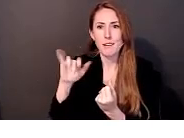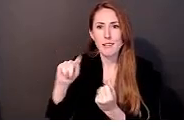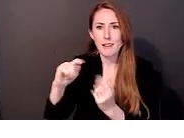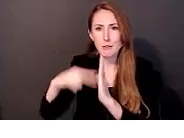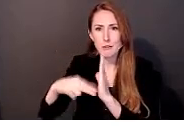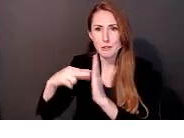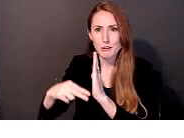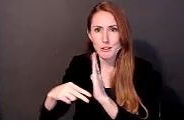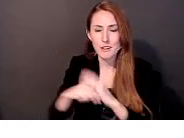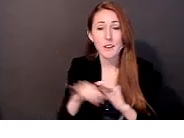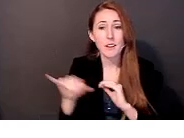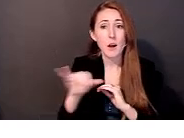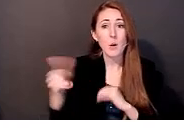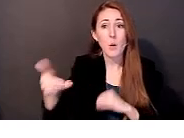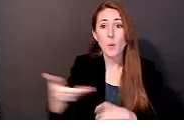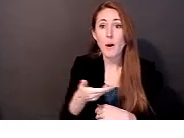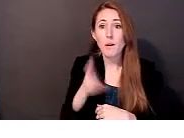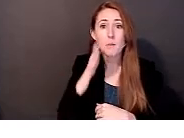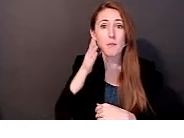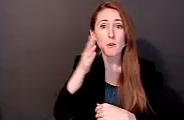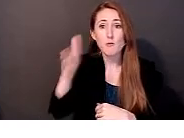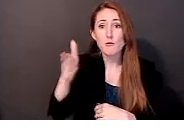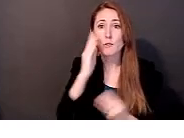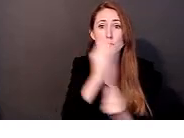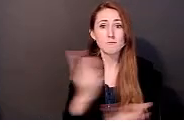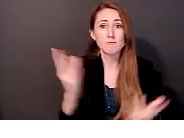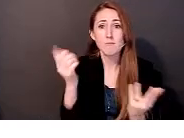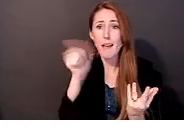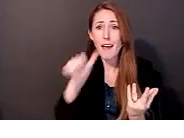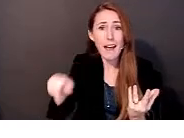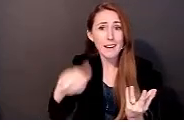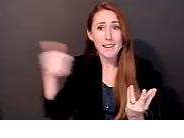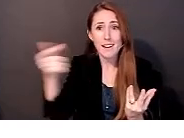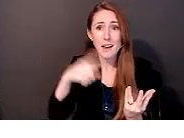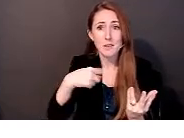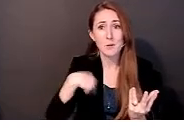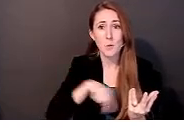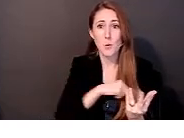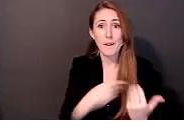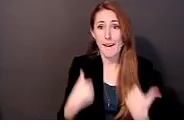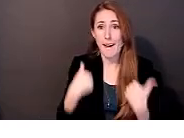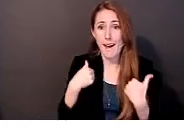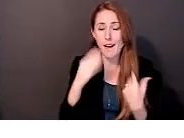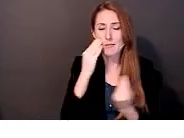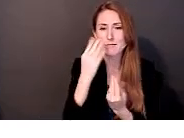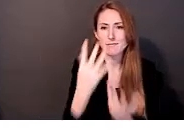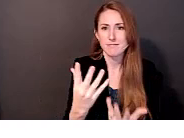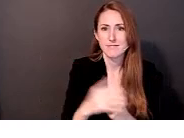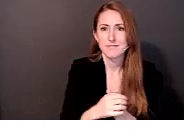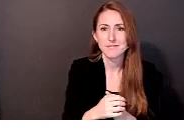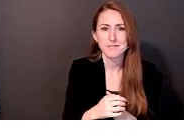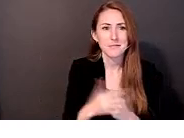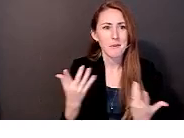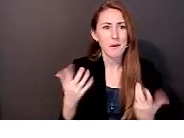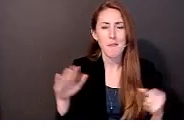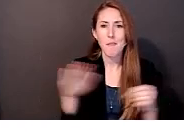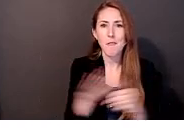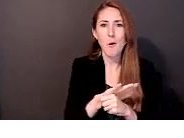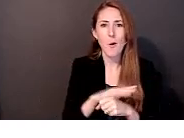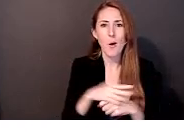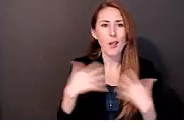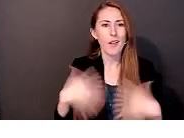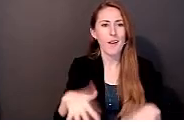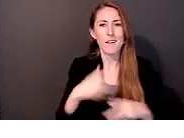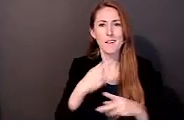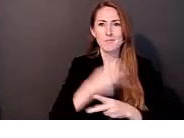our future sharing around anything else that may be of interest to the health coaching community. Basically, we got the full treatment for dissemination